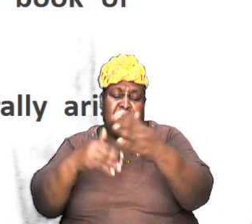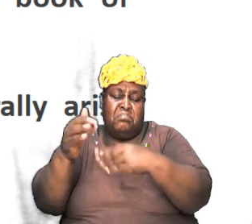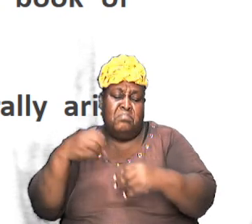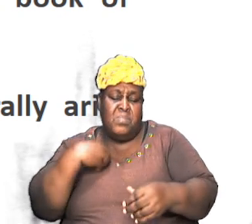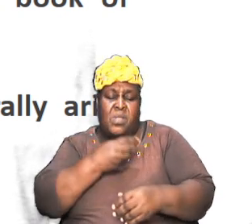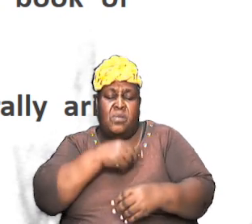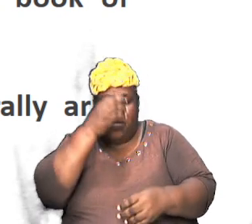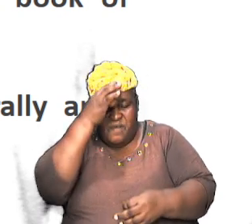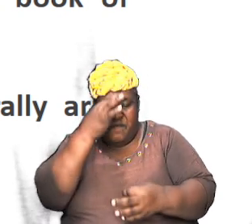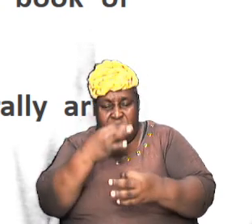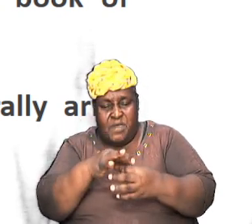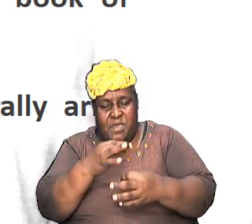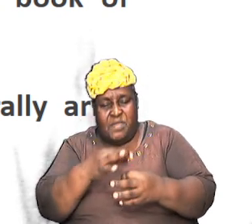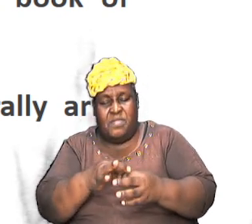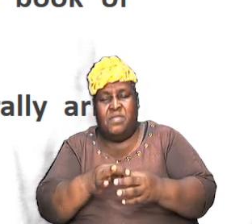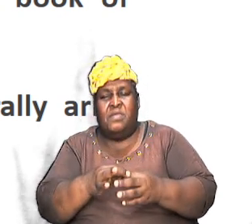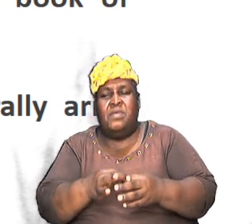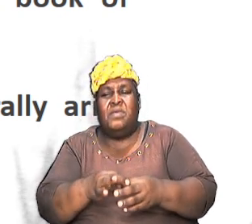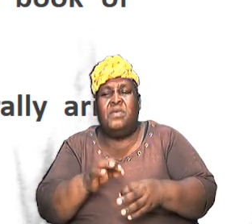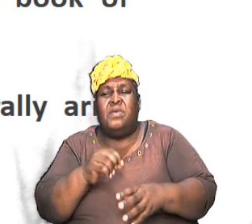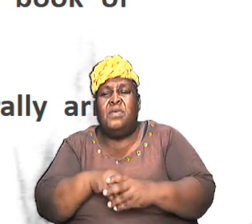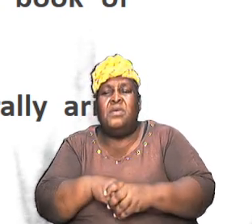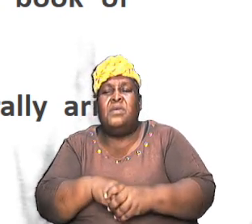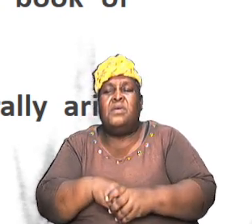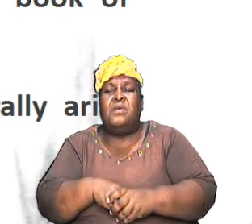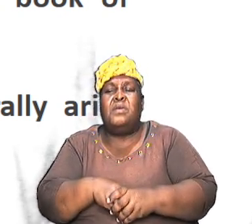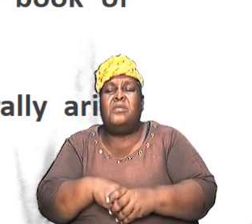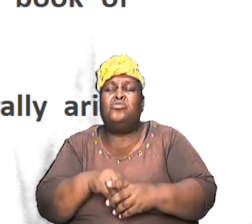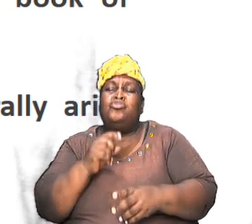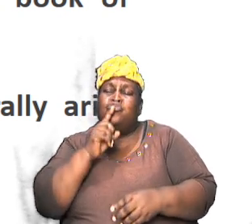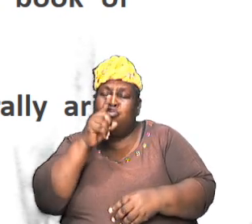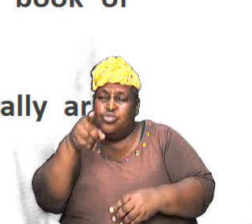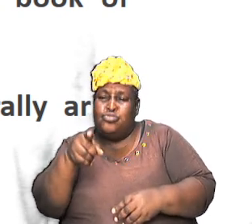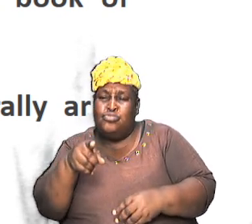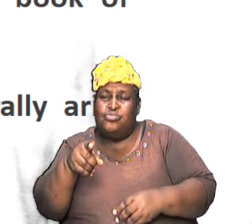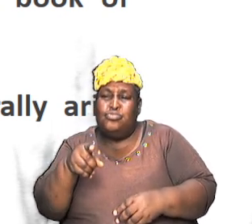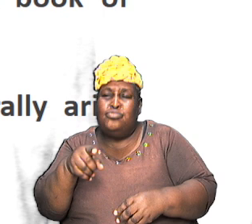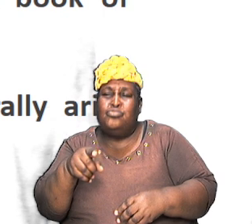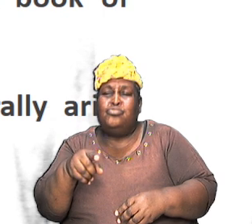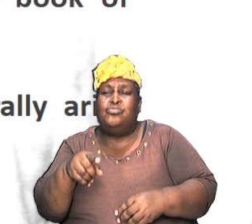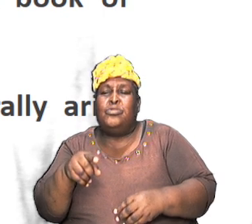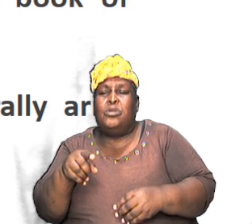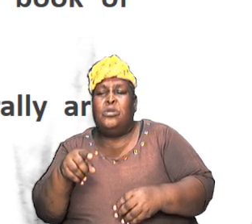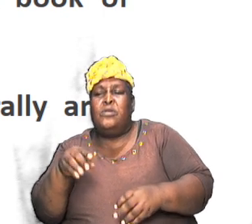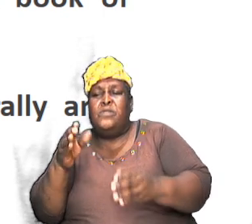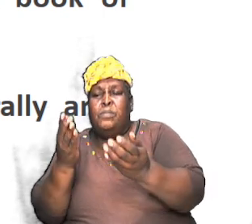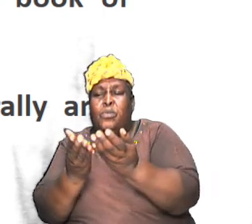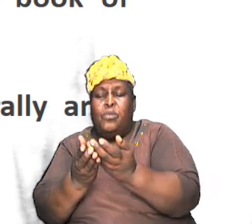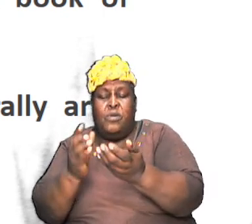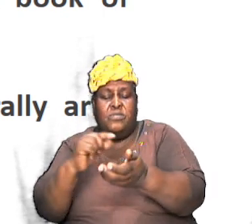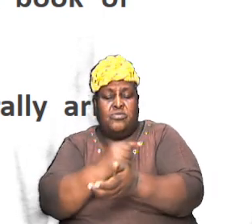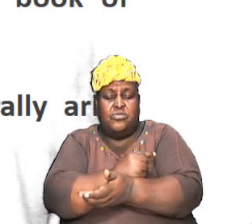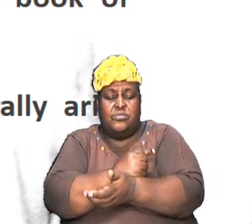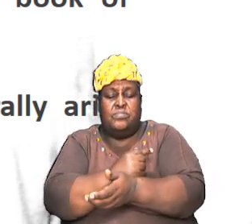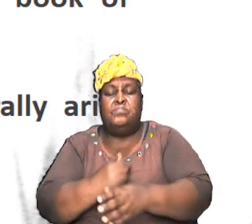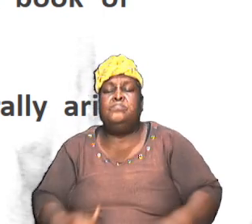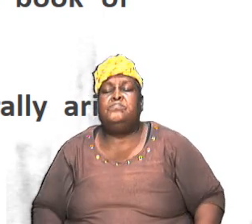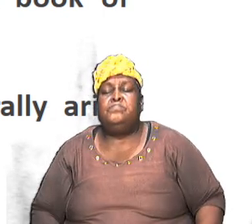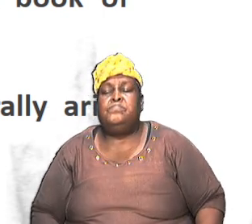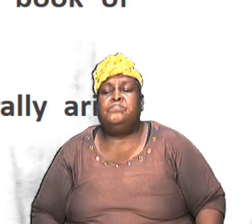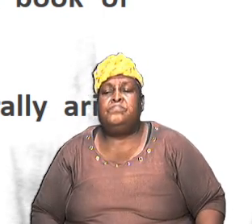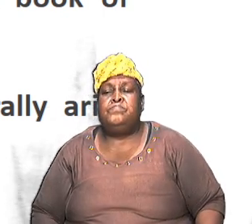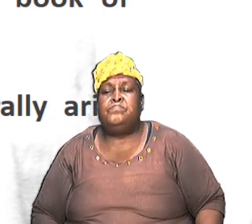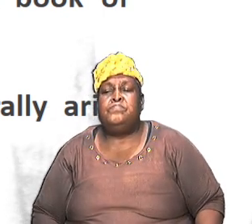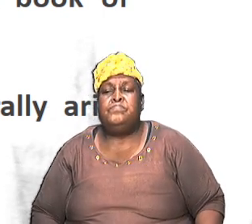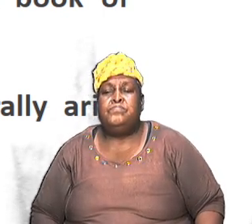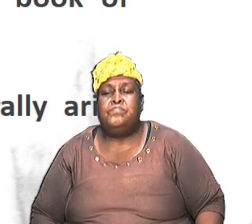in the validity in the certainty in the authenticity of the book itself and